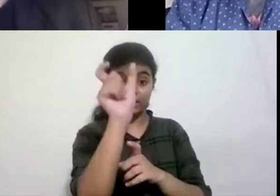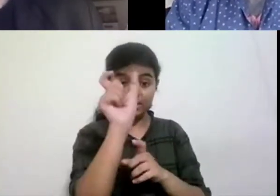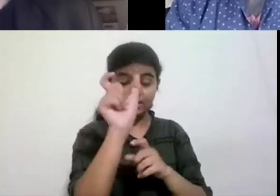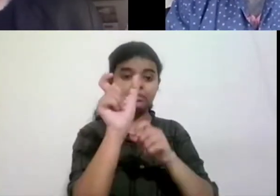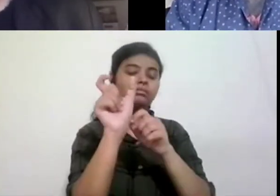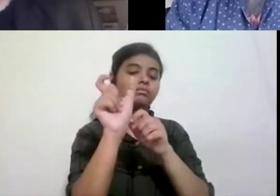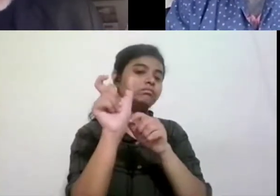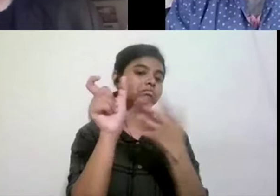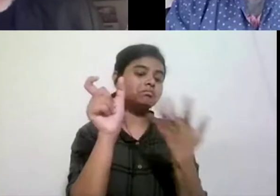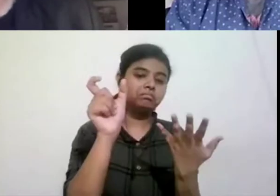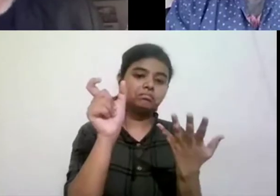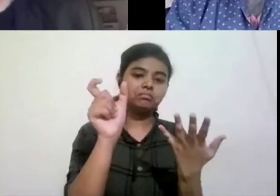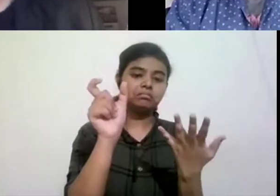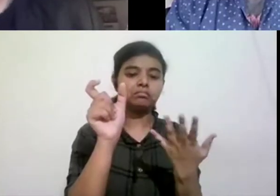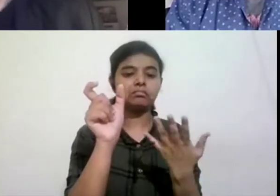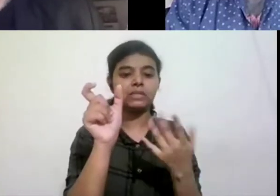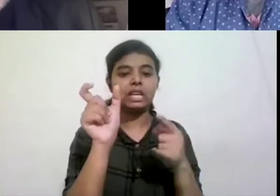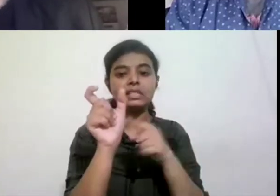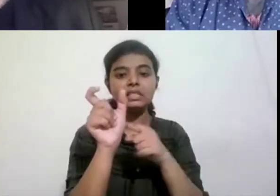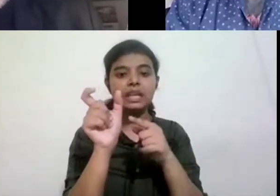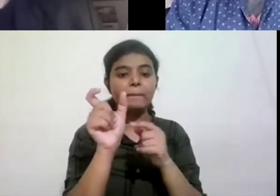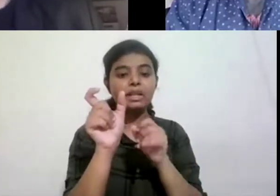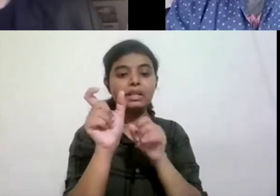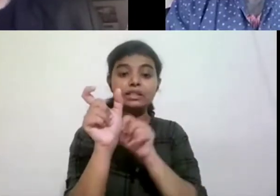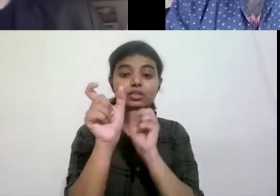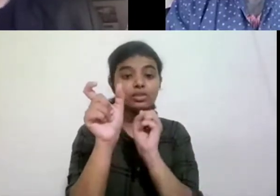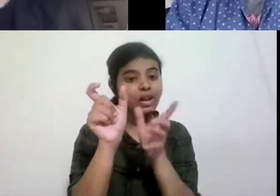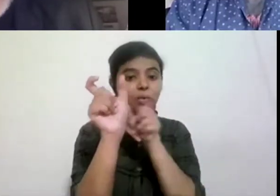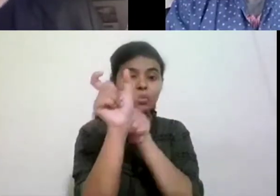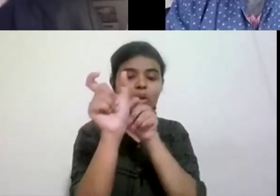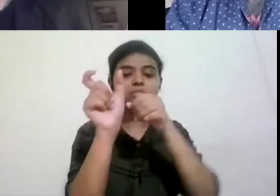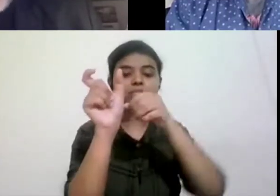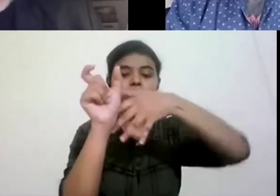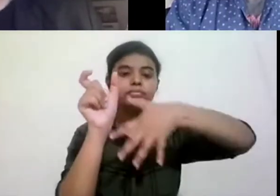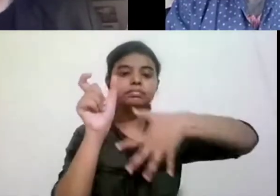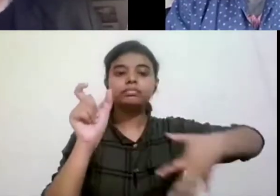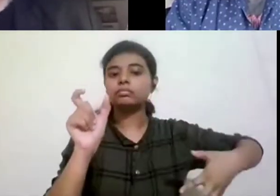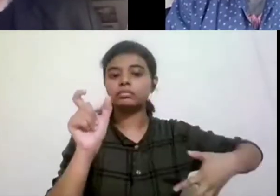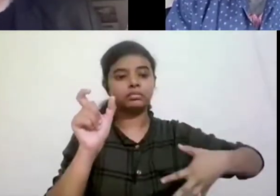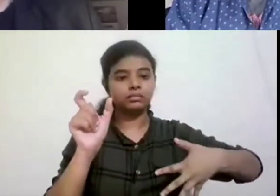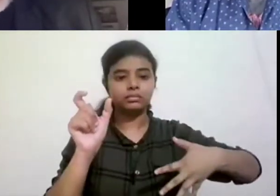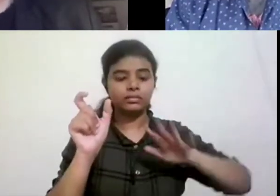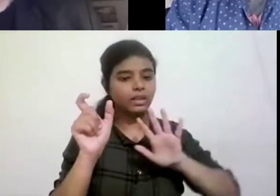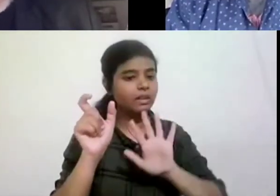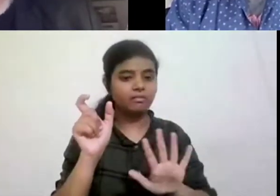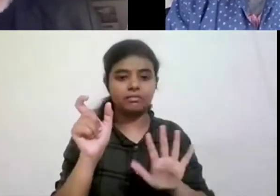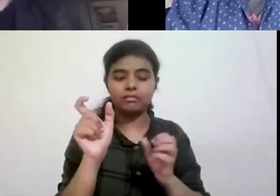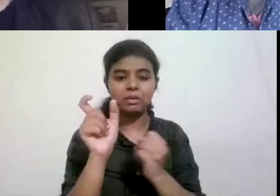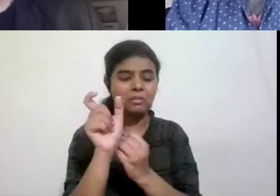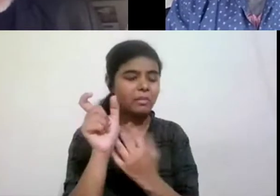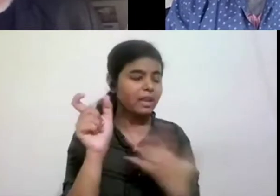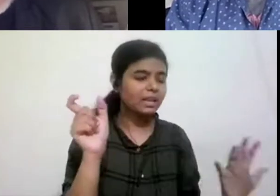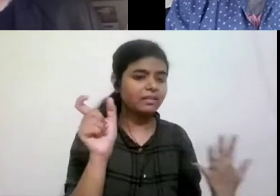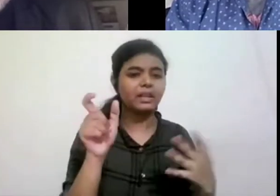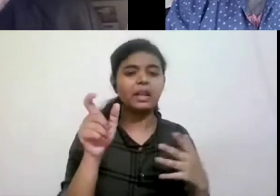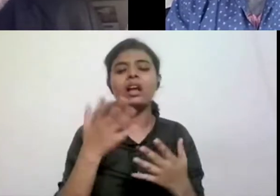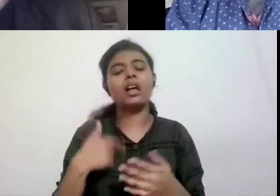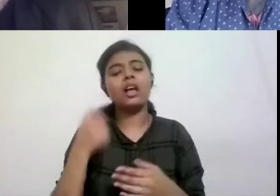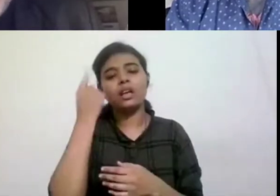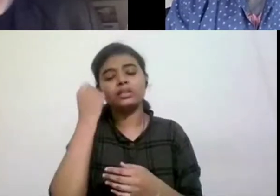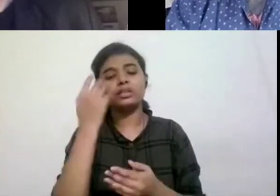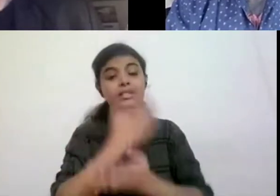of, you know, uh, act of faith. So yes, it's really important that the people who have disabilities